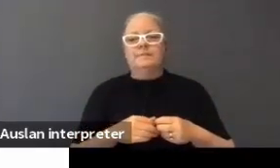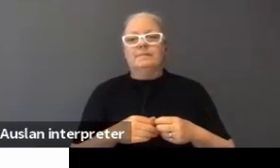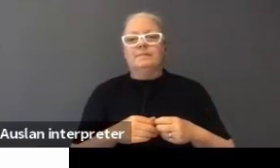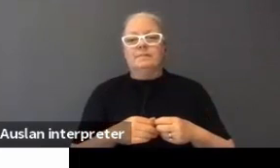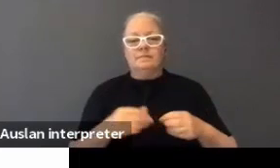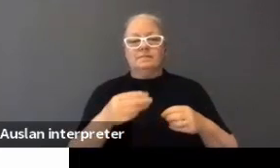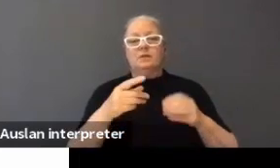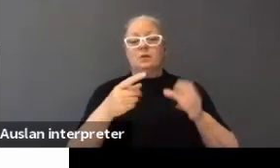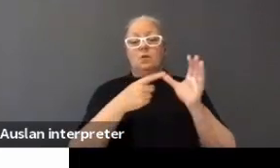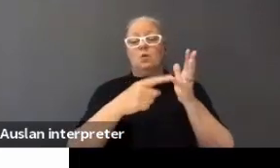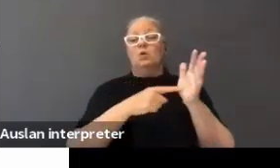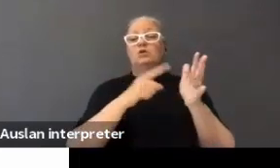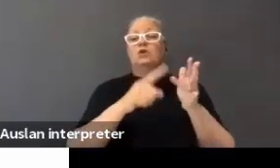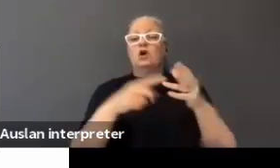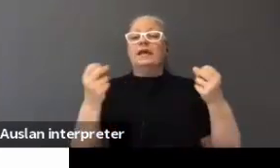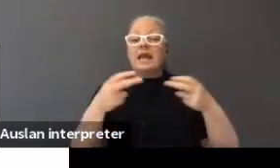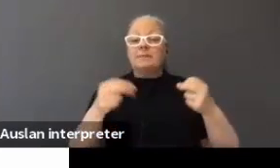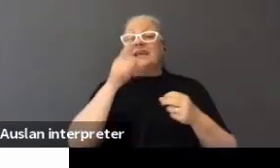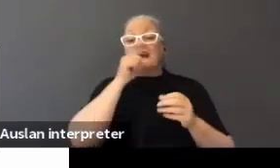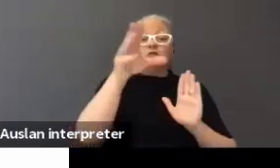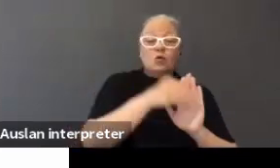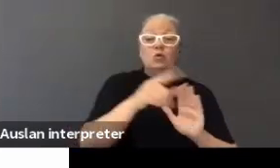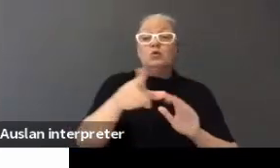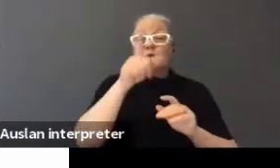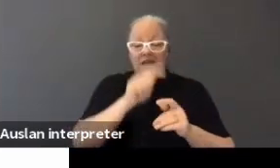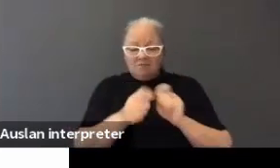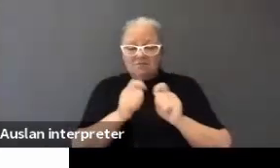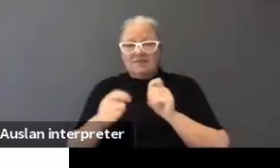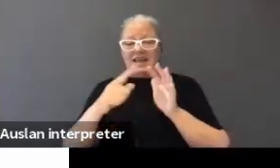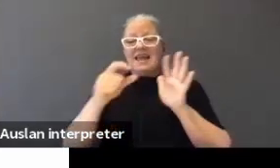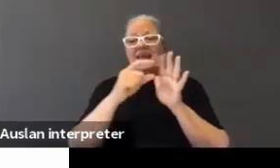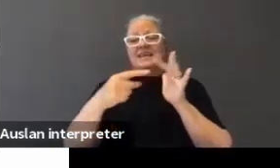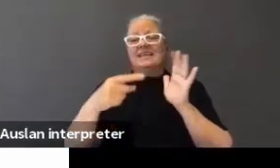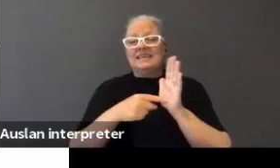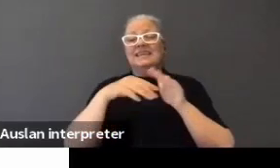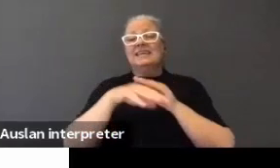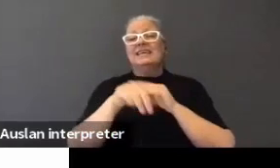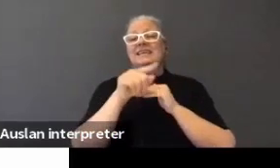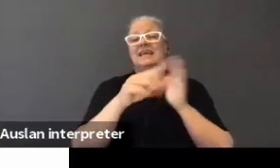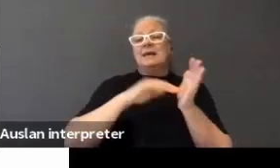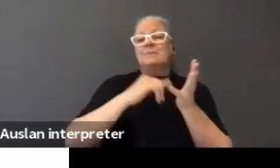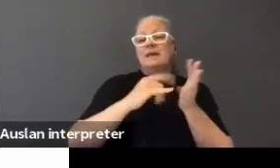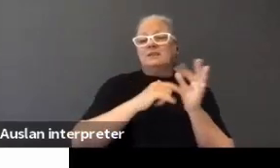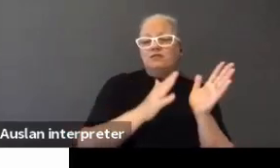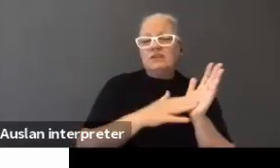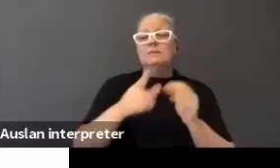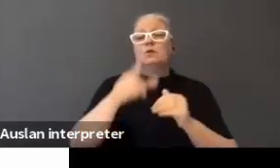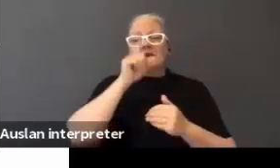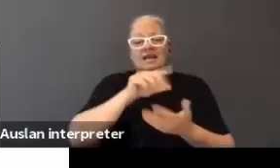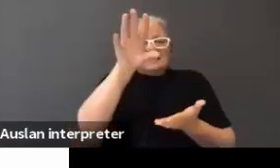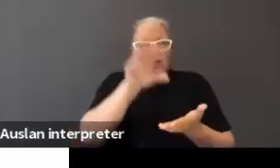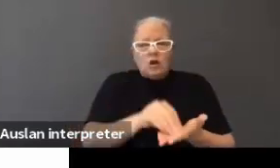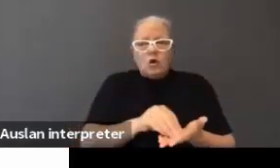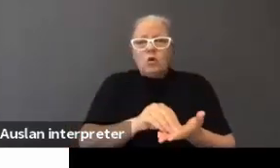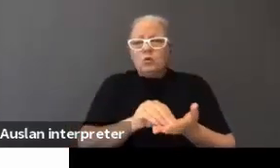Auto captions will record. You can edit the transcript in MS stream. You can download the transcript. Okay?